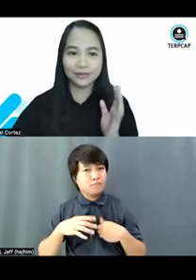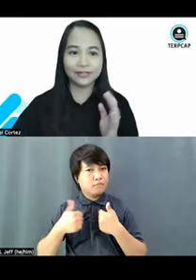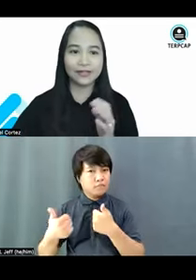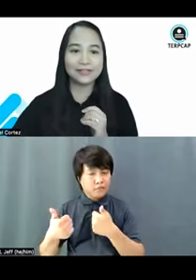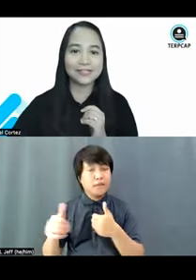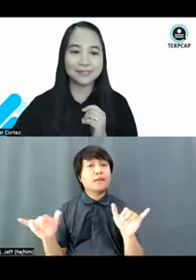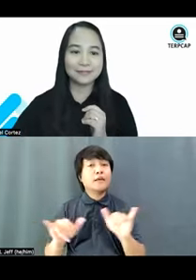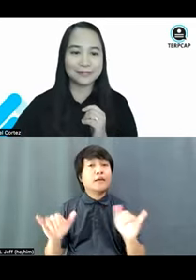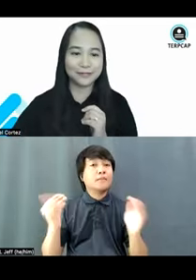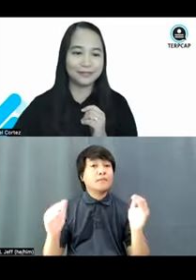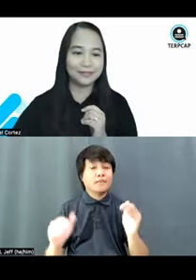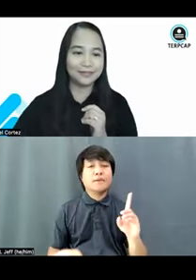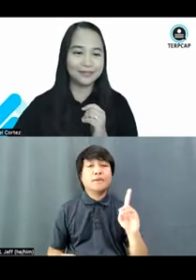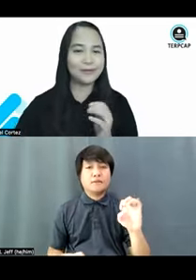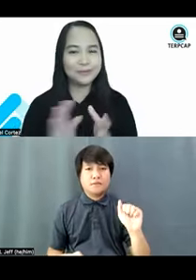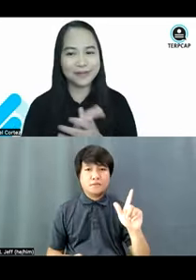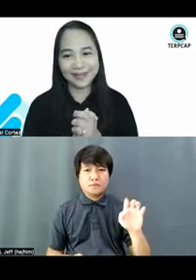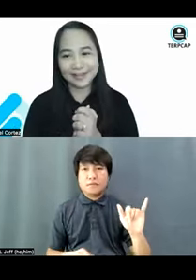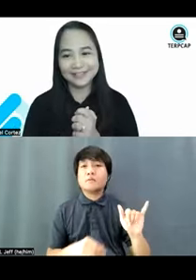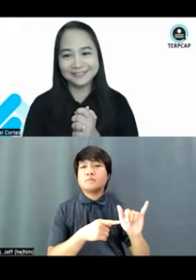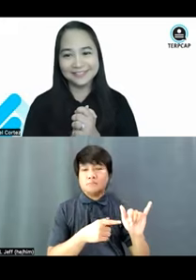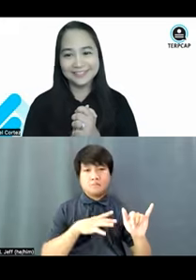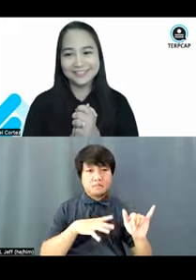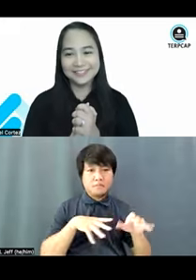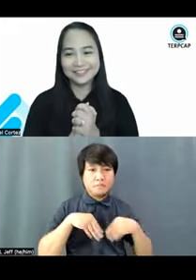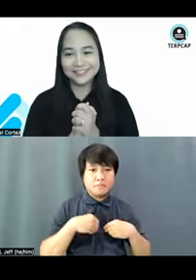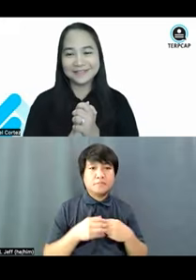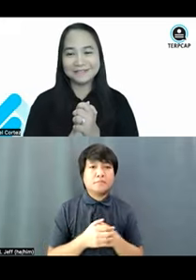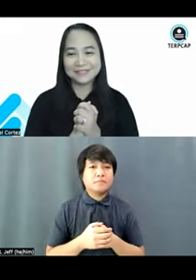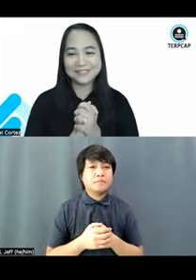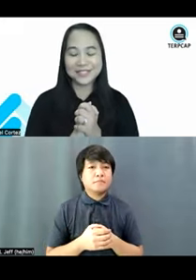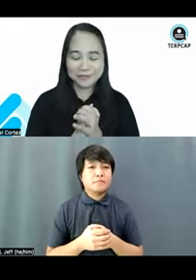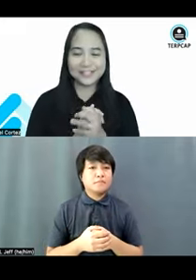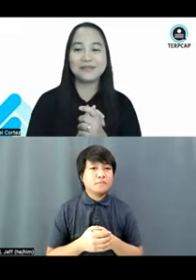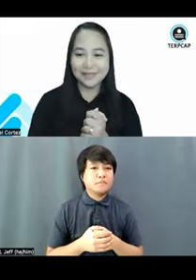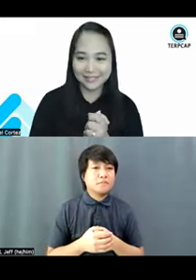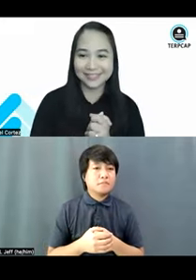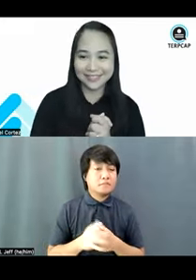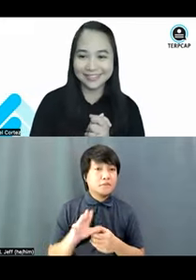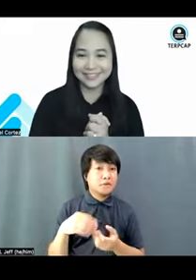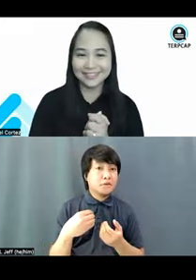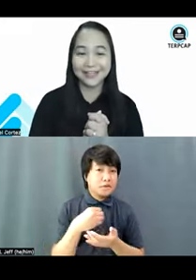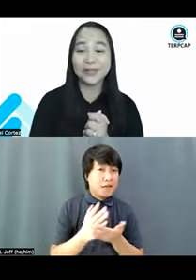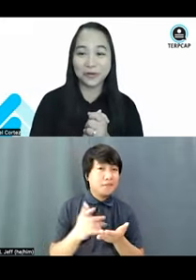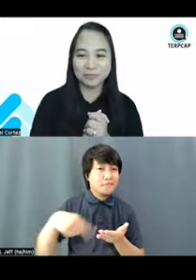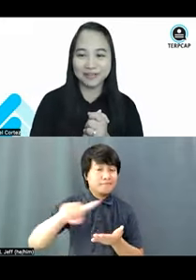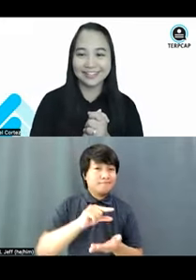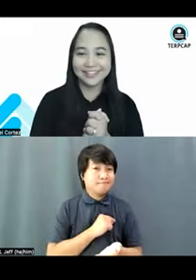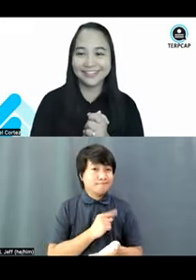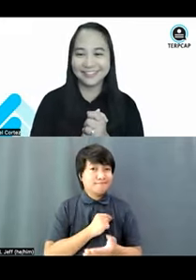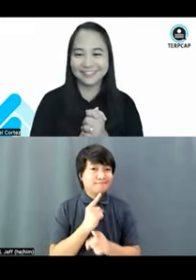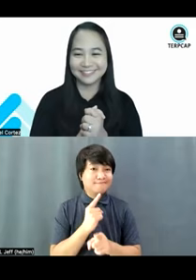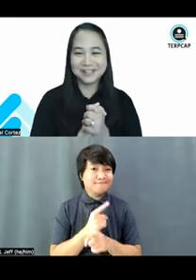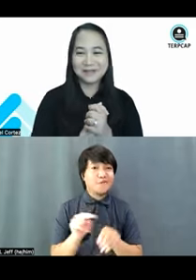Another non-acceptable term, oh my. Some of us may be guilty. Normal.